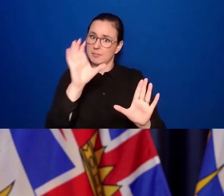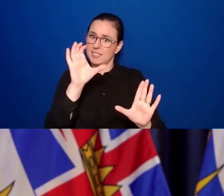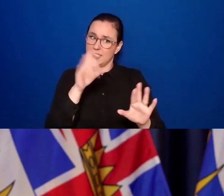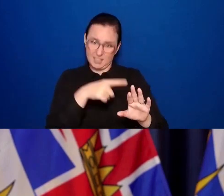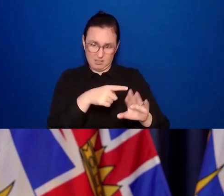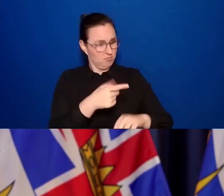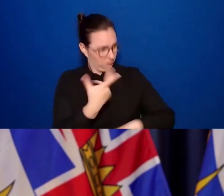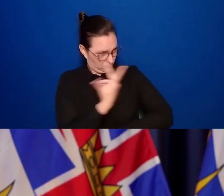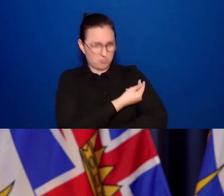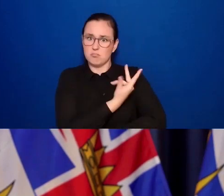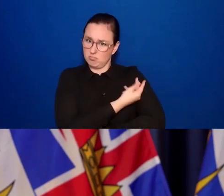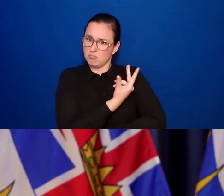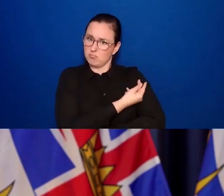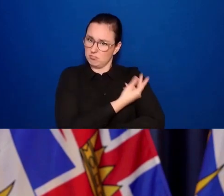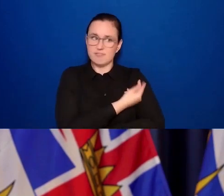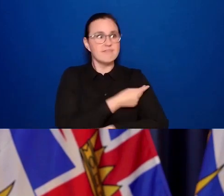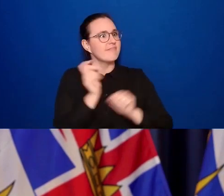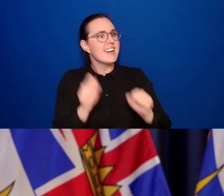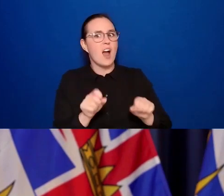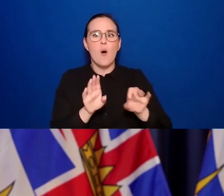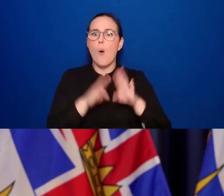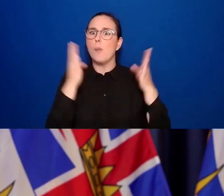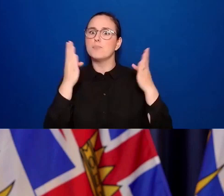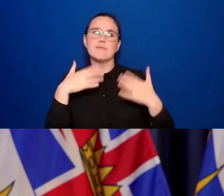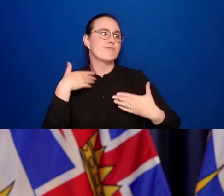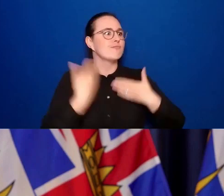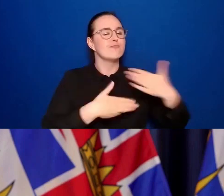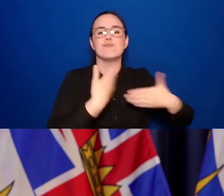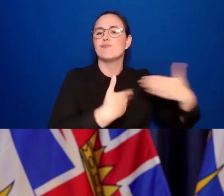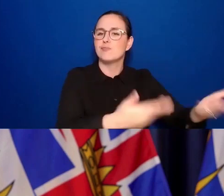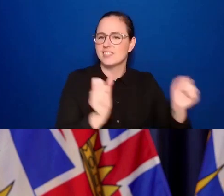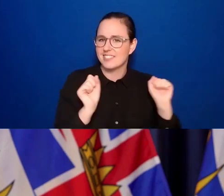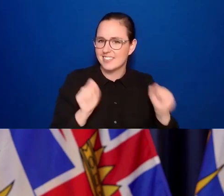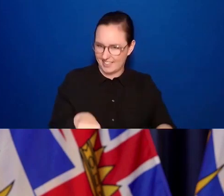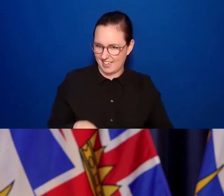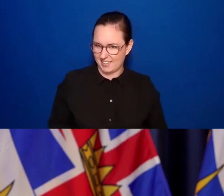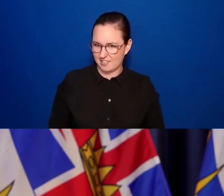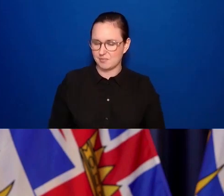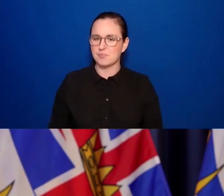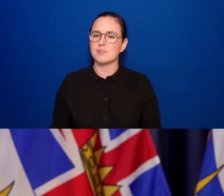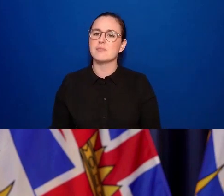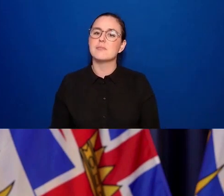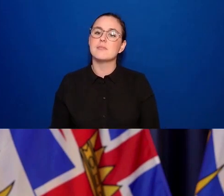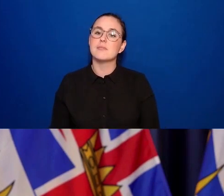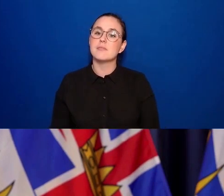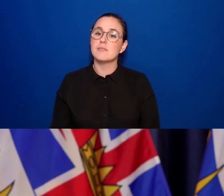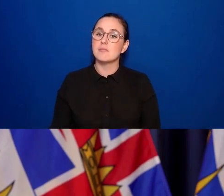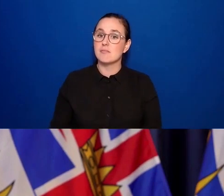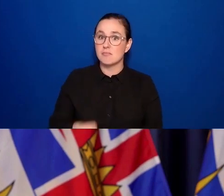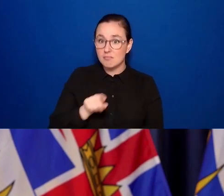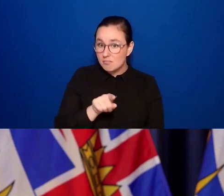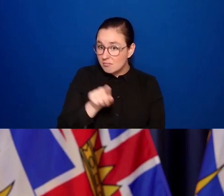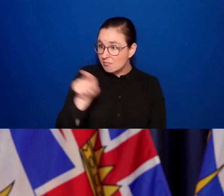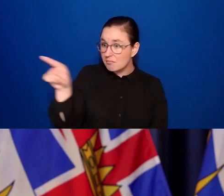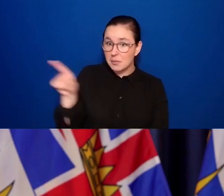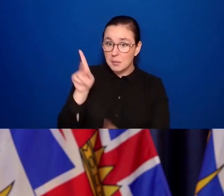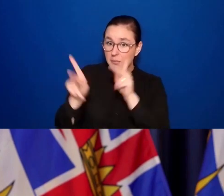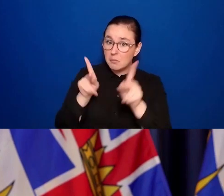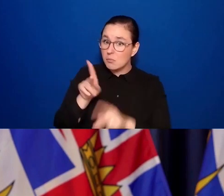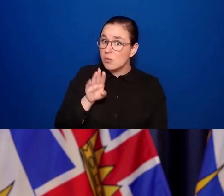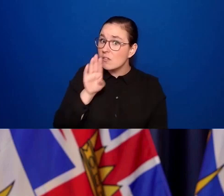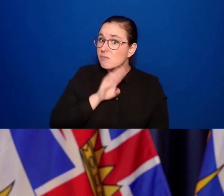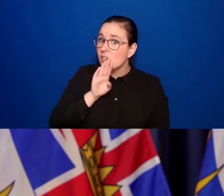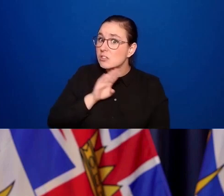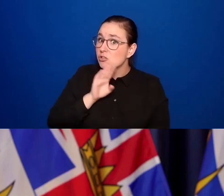what we want to see come out of this. And I really do say to those who are frustrated, the evidence is in, it's abundantly